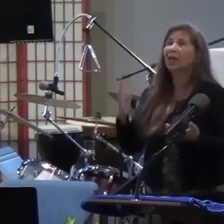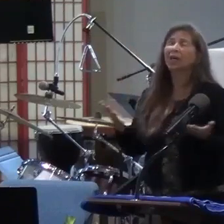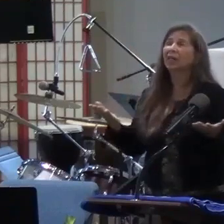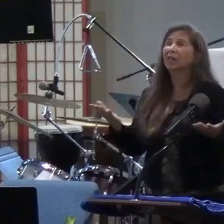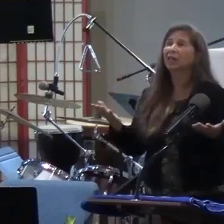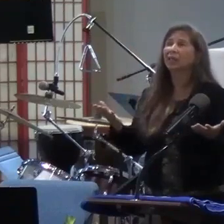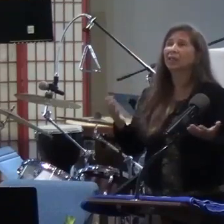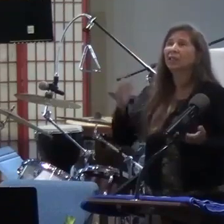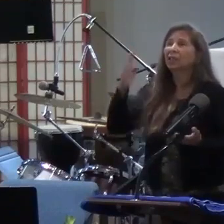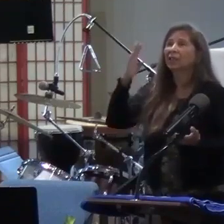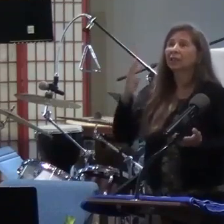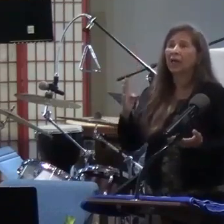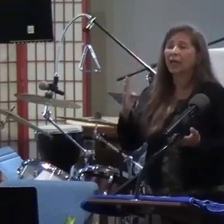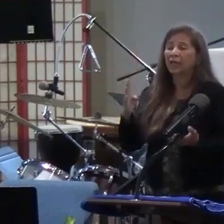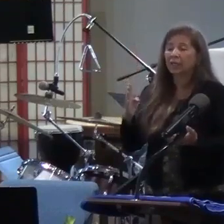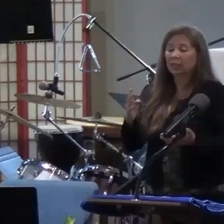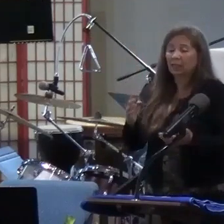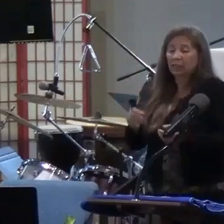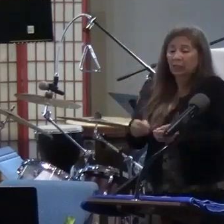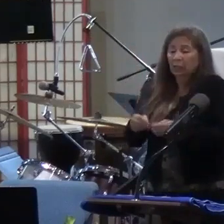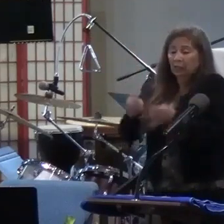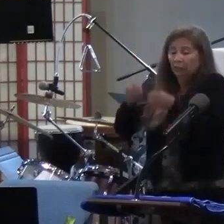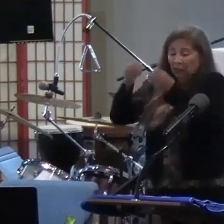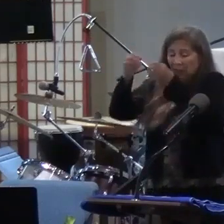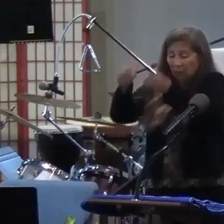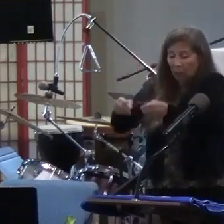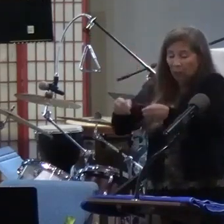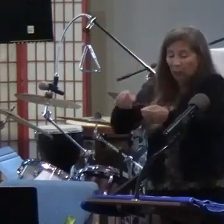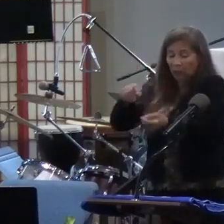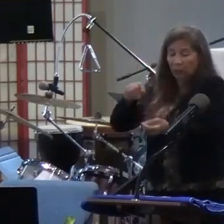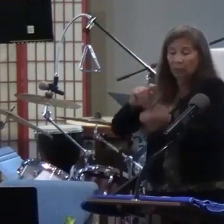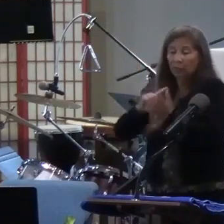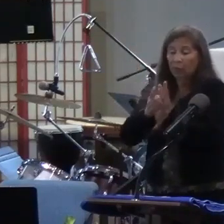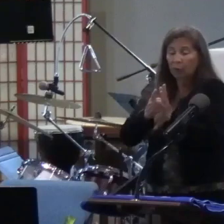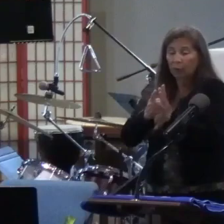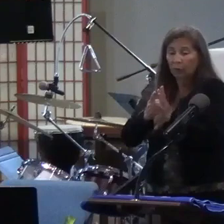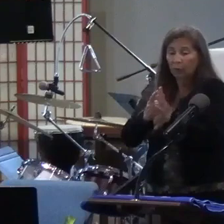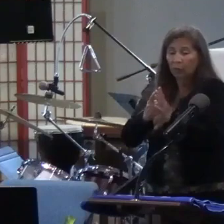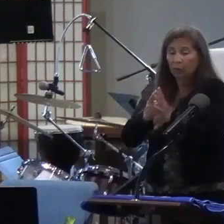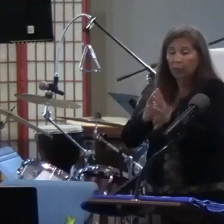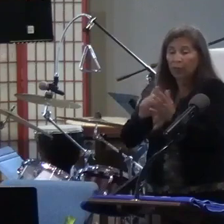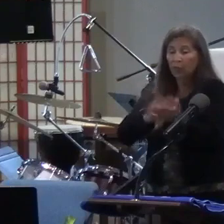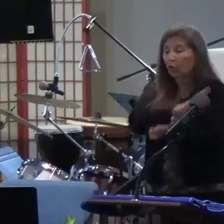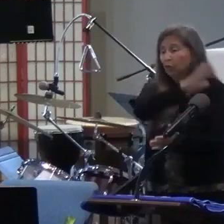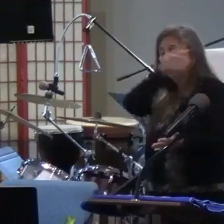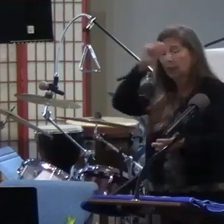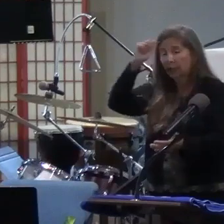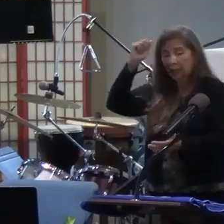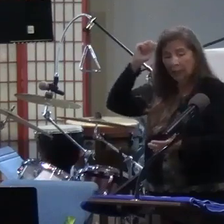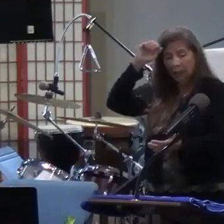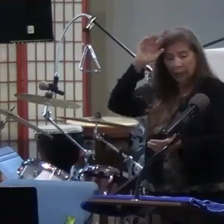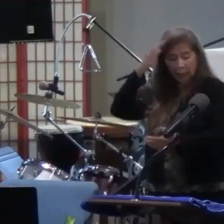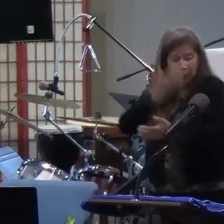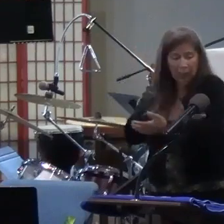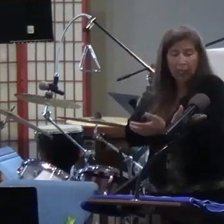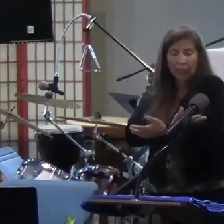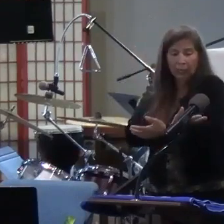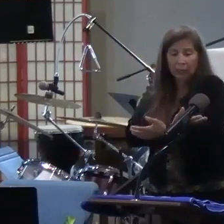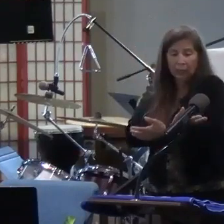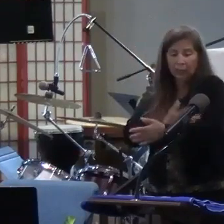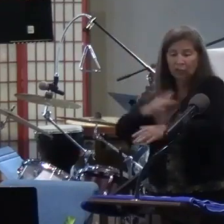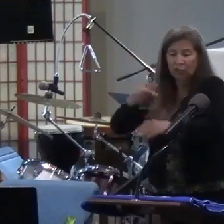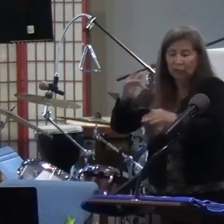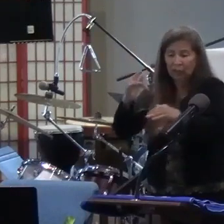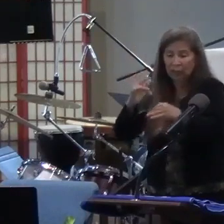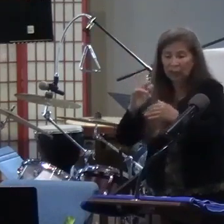But God had reserved that moment to glorify his son and bless this woman in that mighty interchange where she touched him and she was